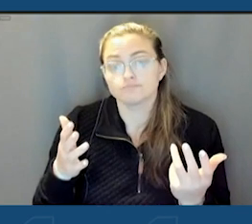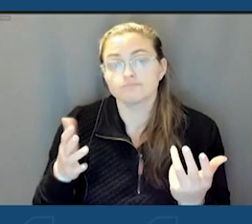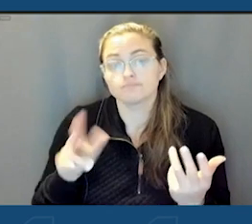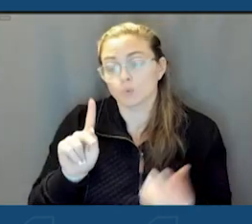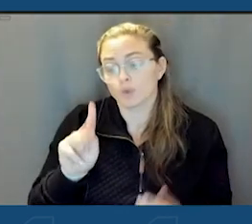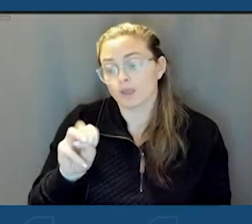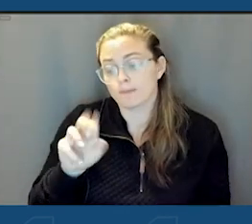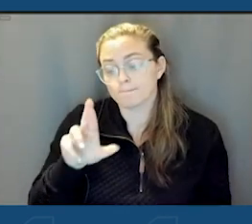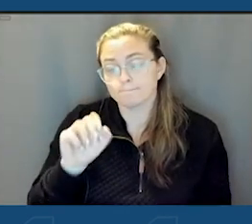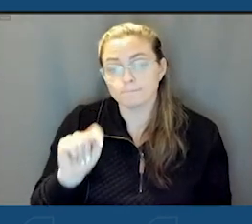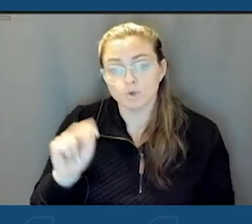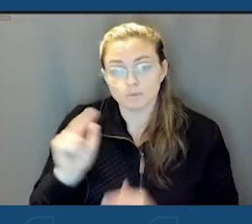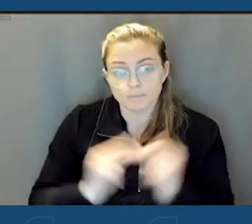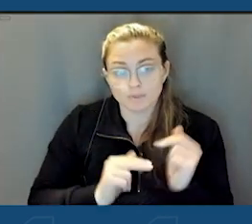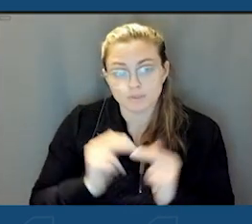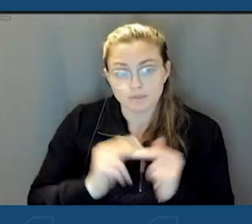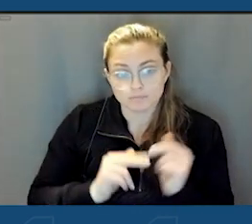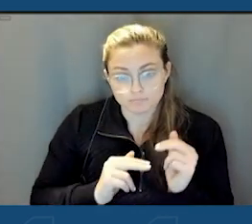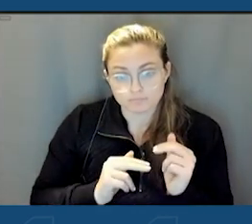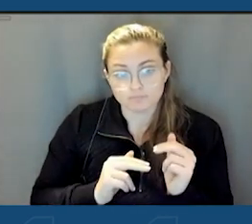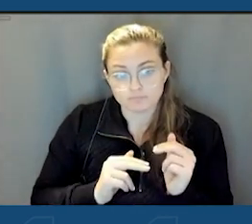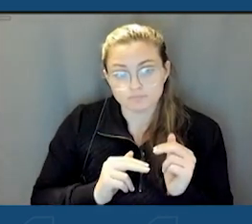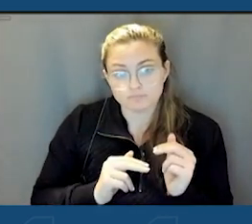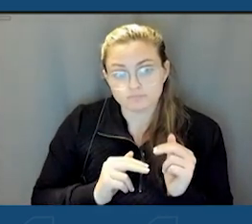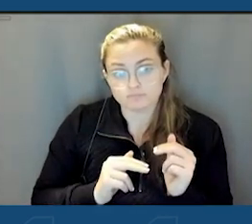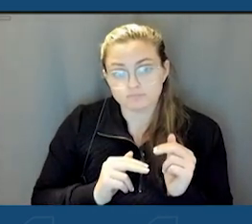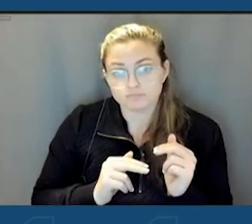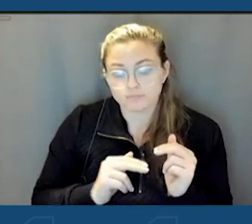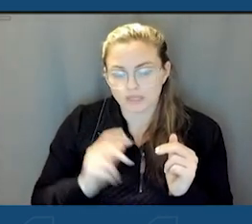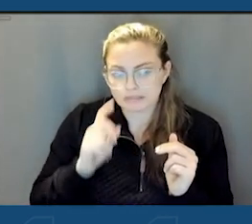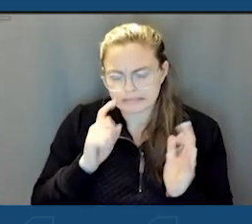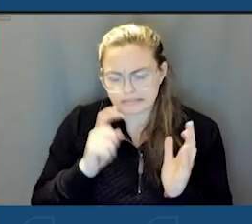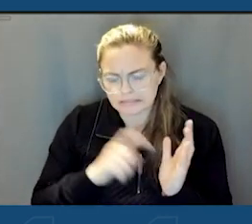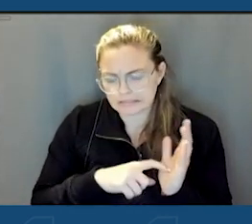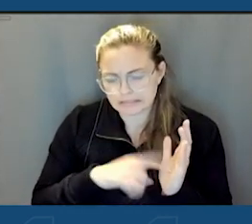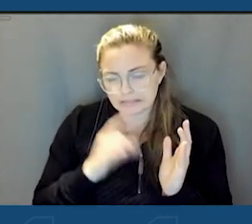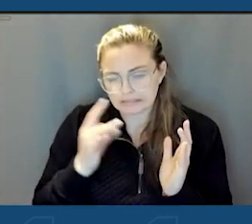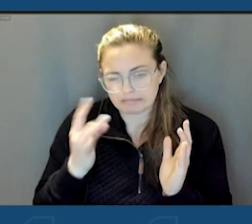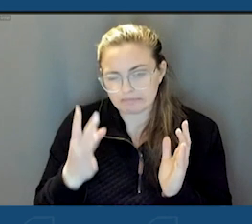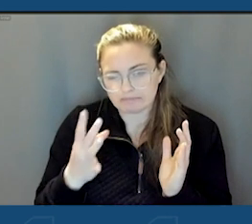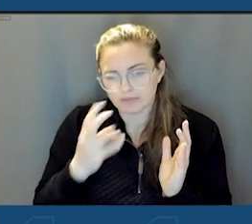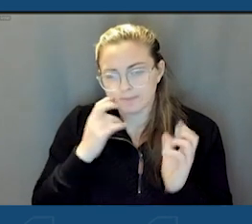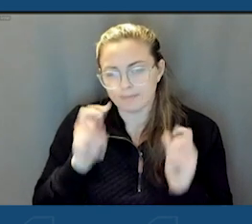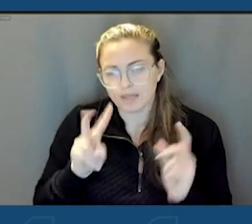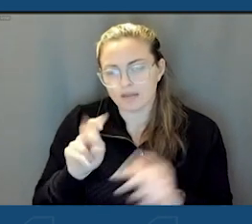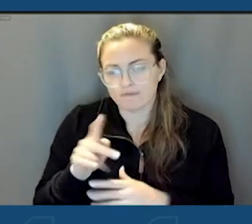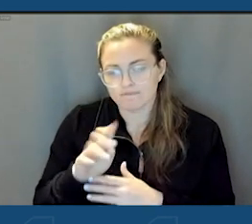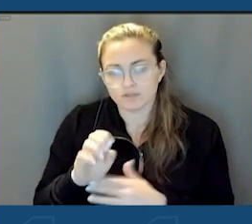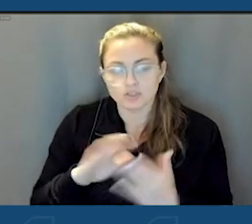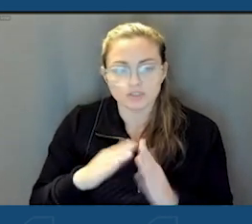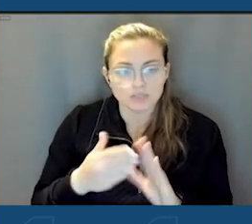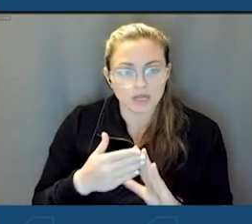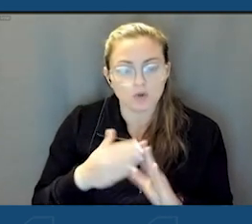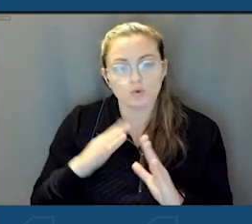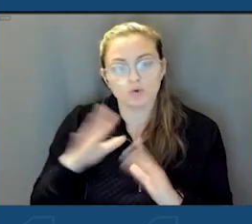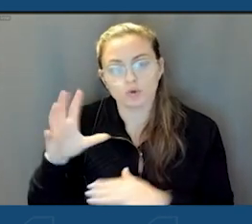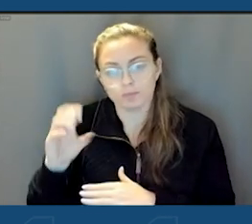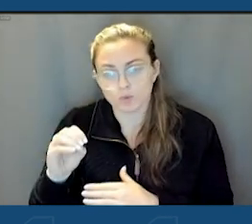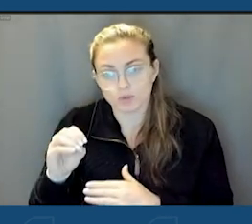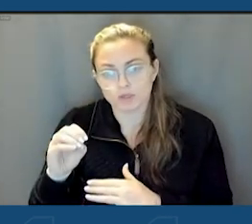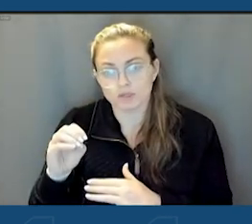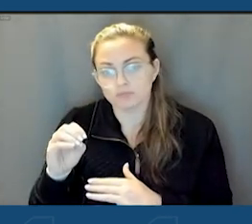building that was an eyesore that, that many villages, towns and communities have,